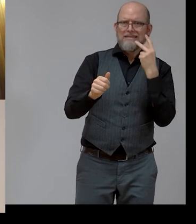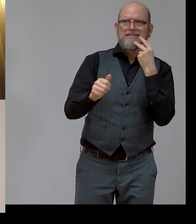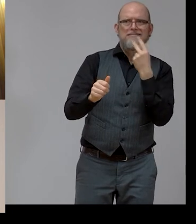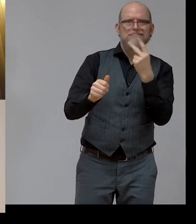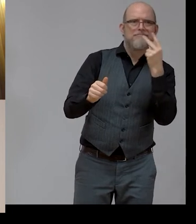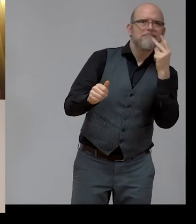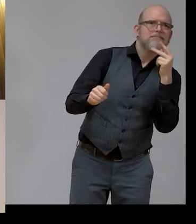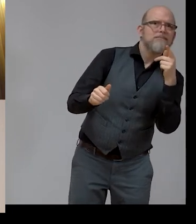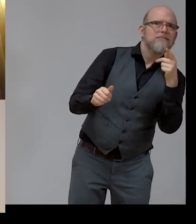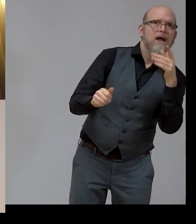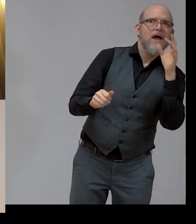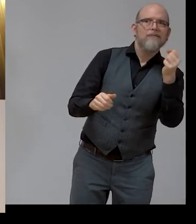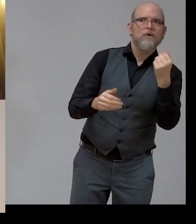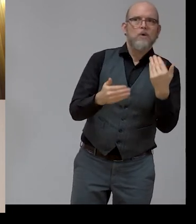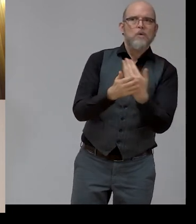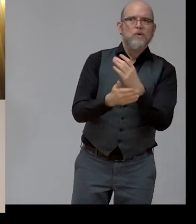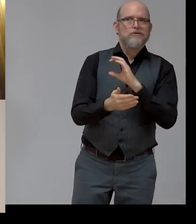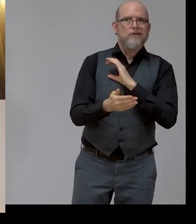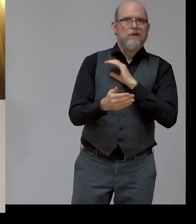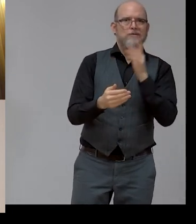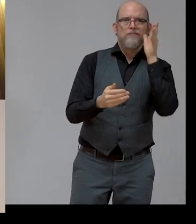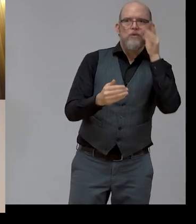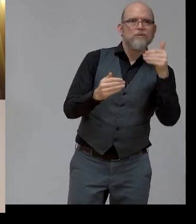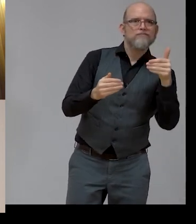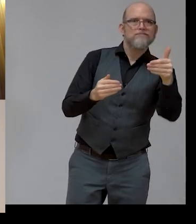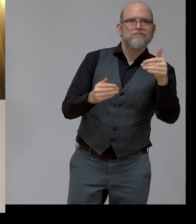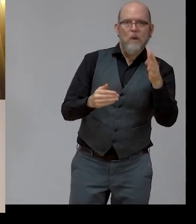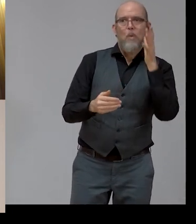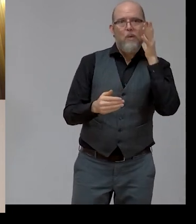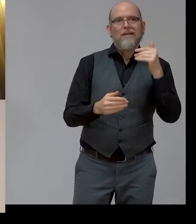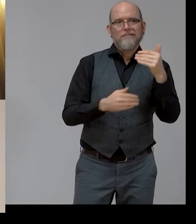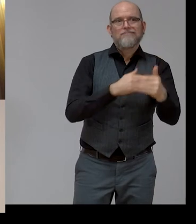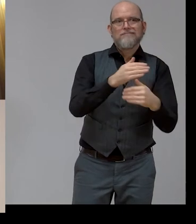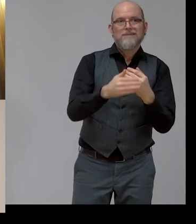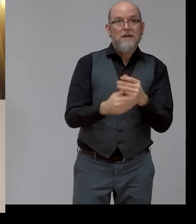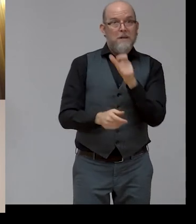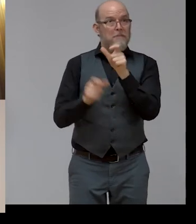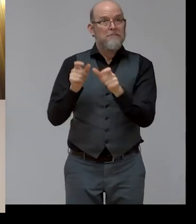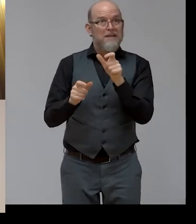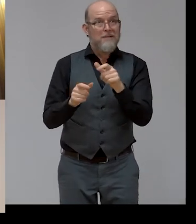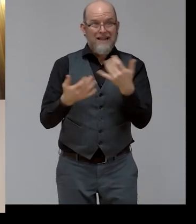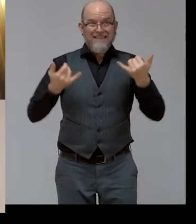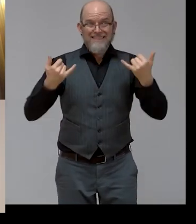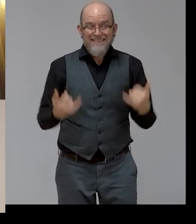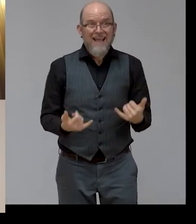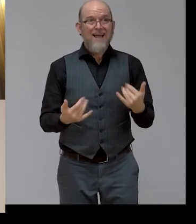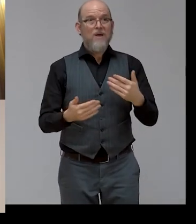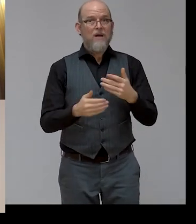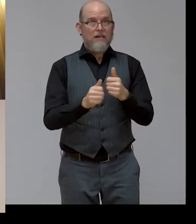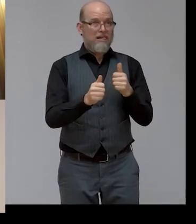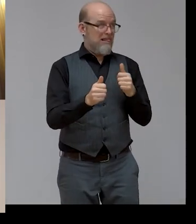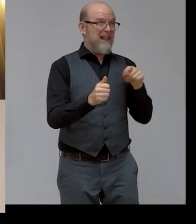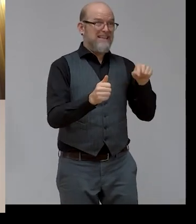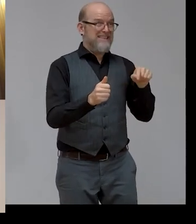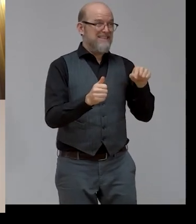leave even furthest behind those who are already far behind, unless there's some intentional work put into